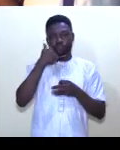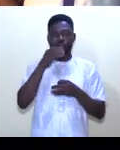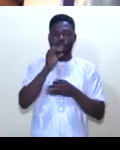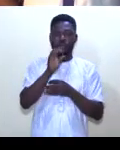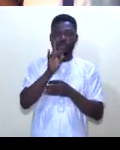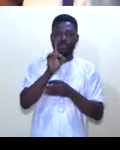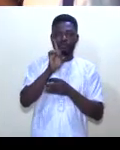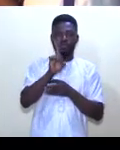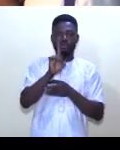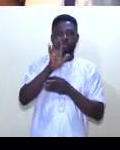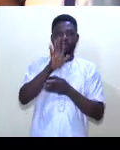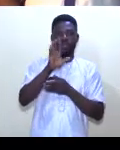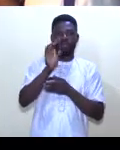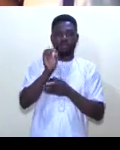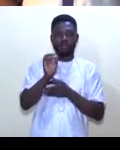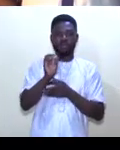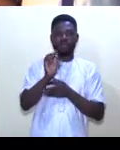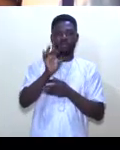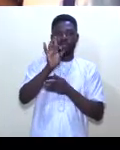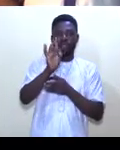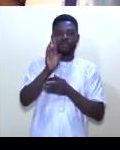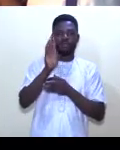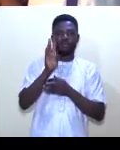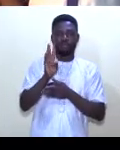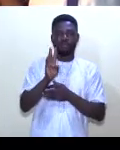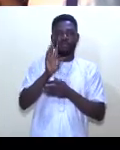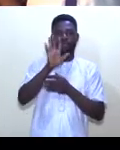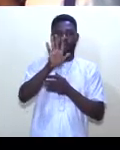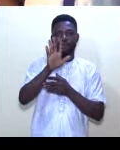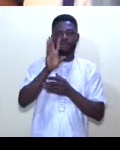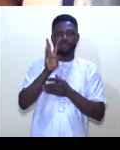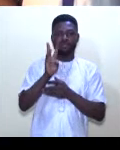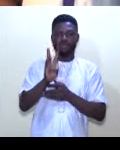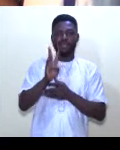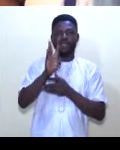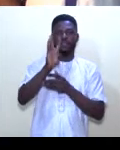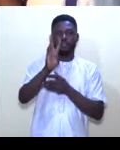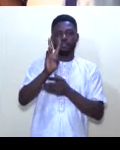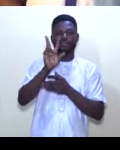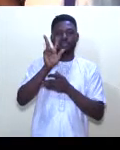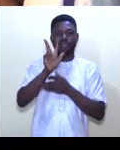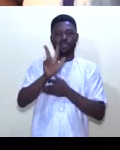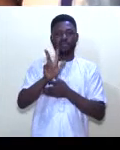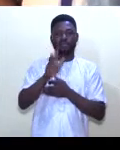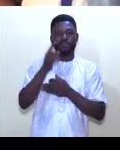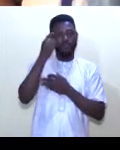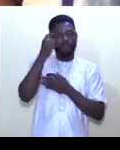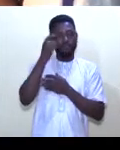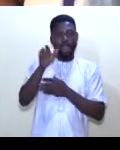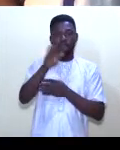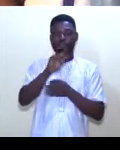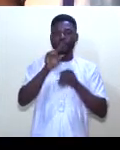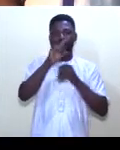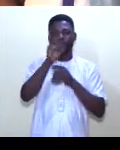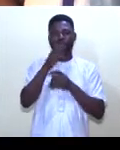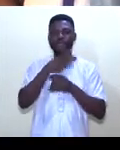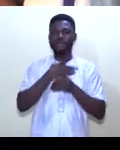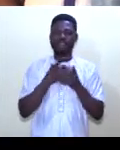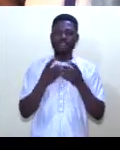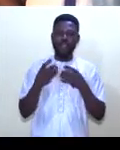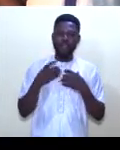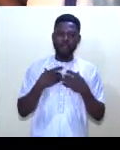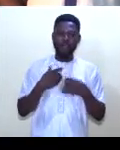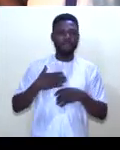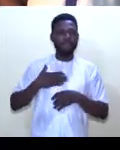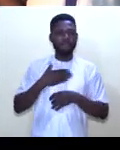081-50-86-5663 for your questions